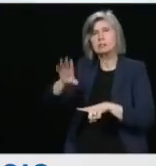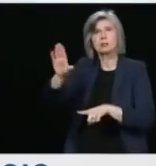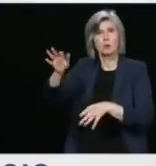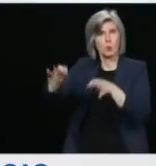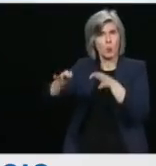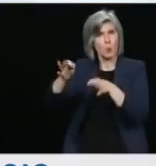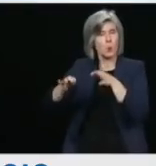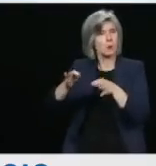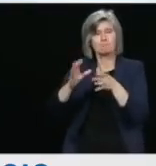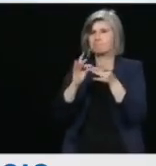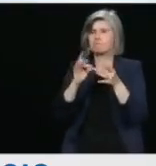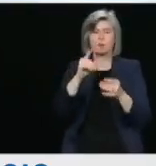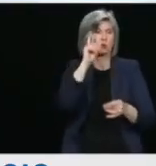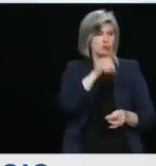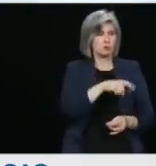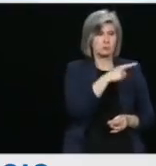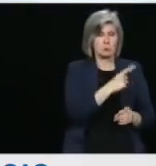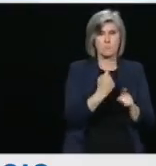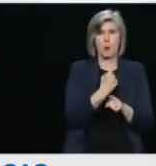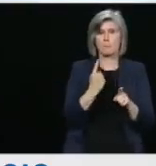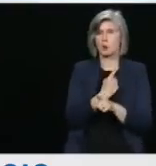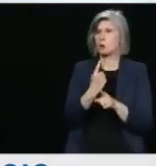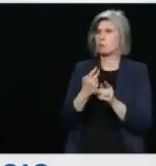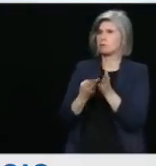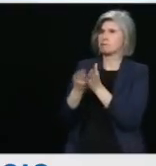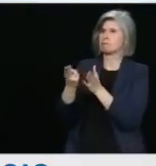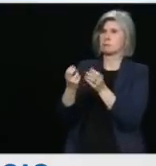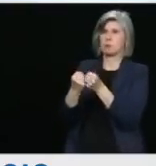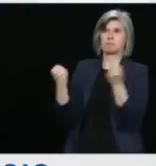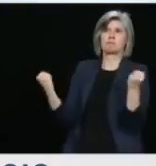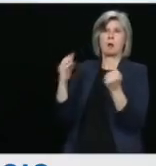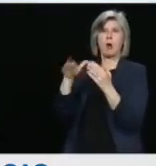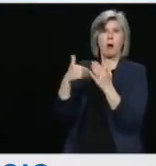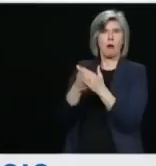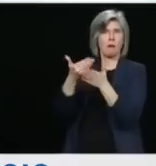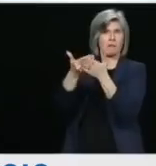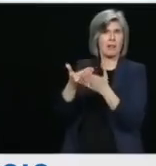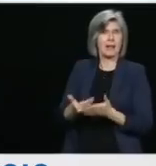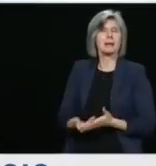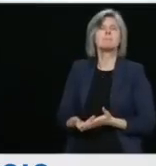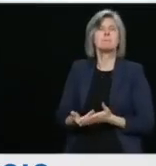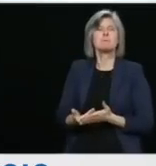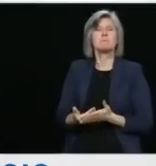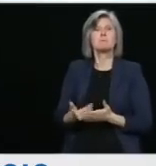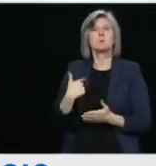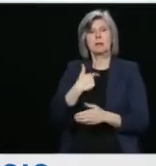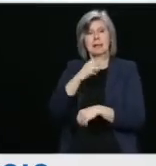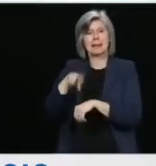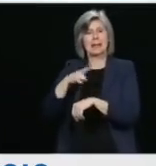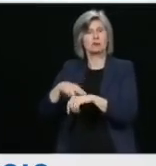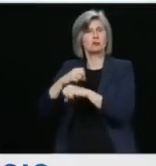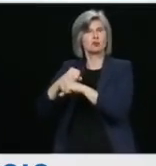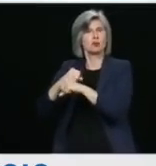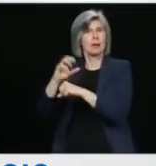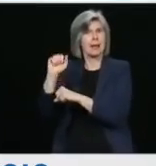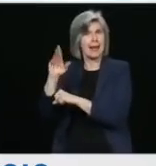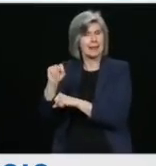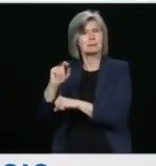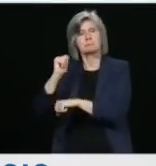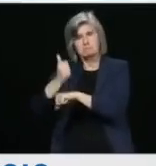them. I think we've taken some very significant steps through the National Security Act to put in a legal justification framework so that these